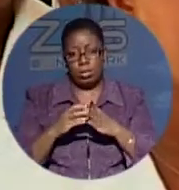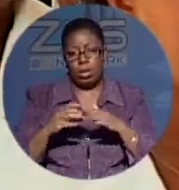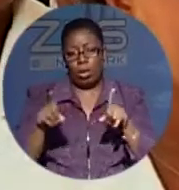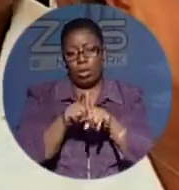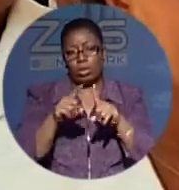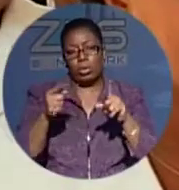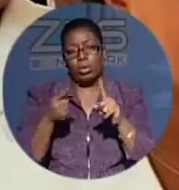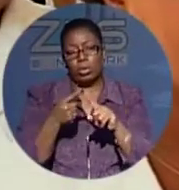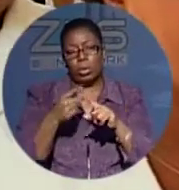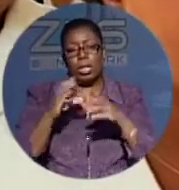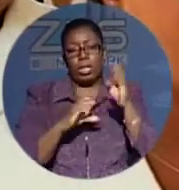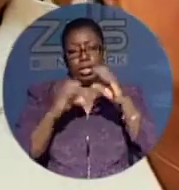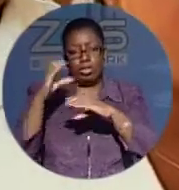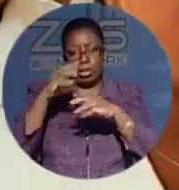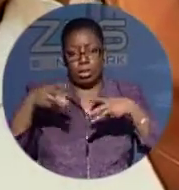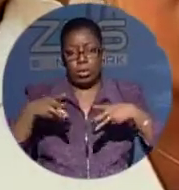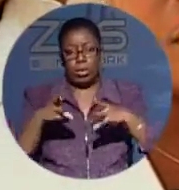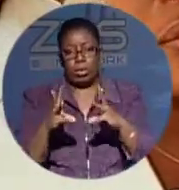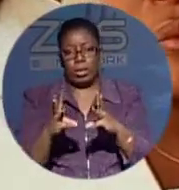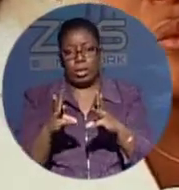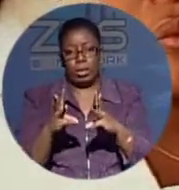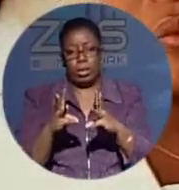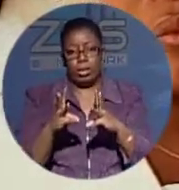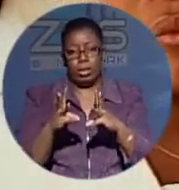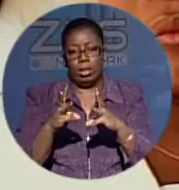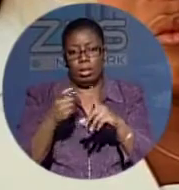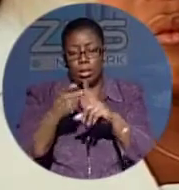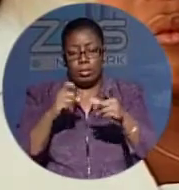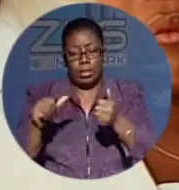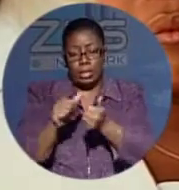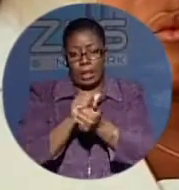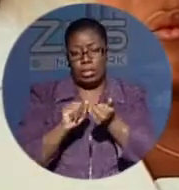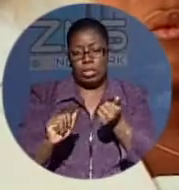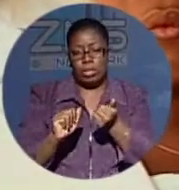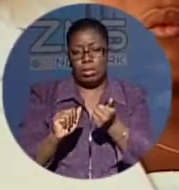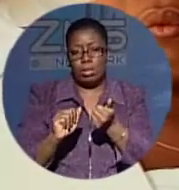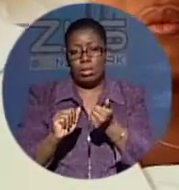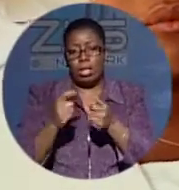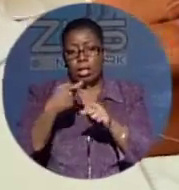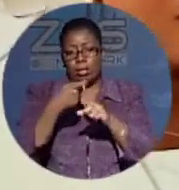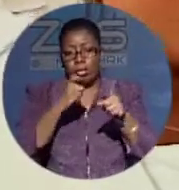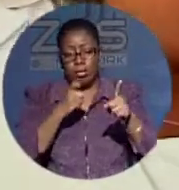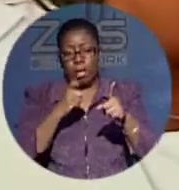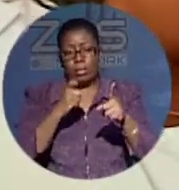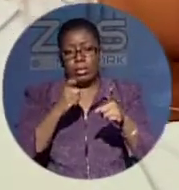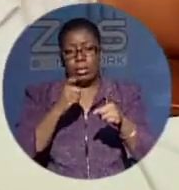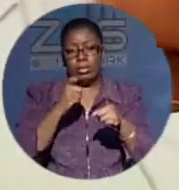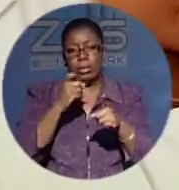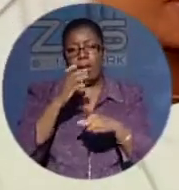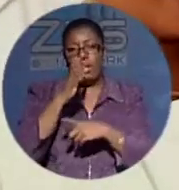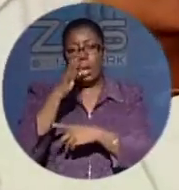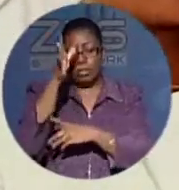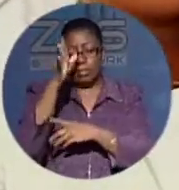constructed in a manner to mitigate damages from both man-made and natural disasters.